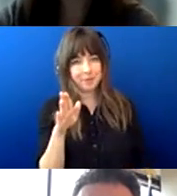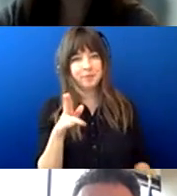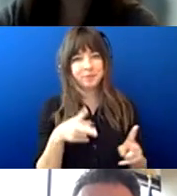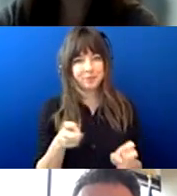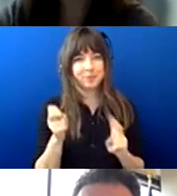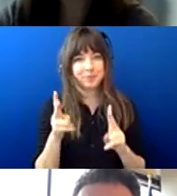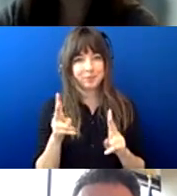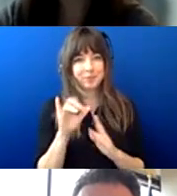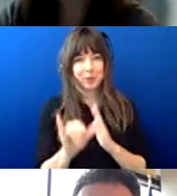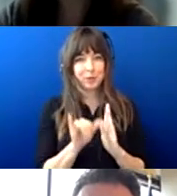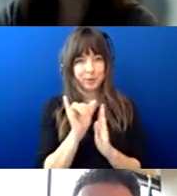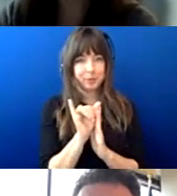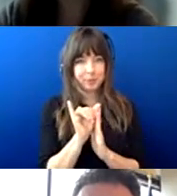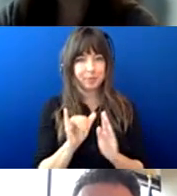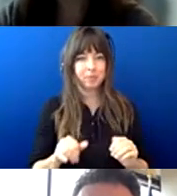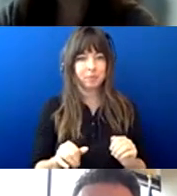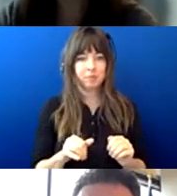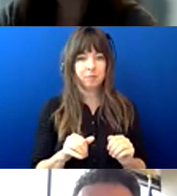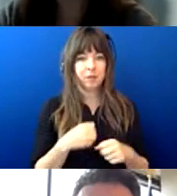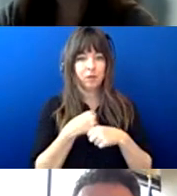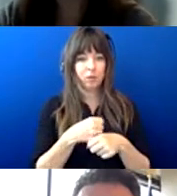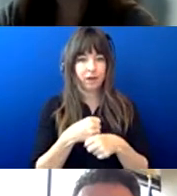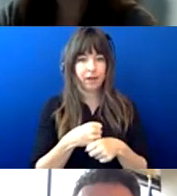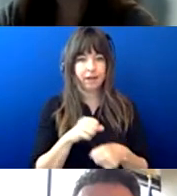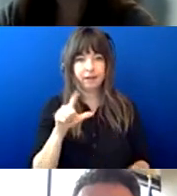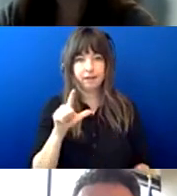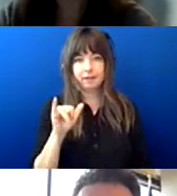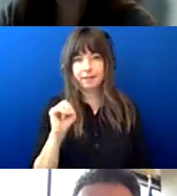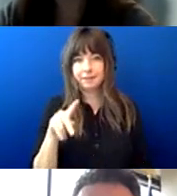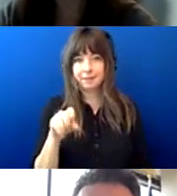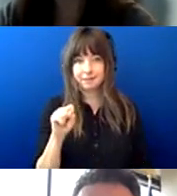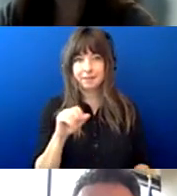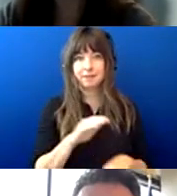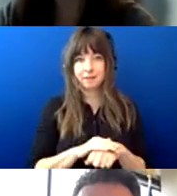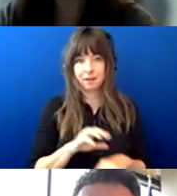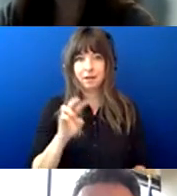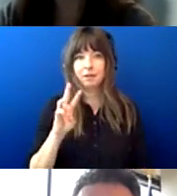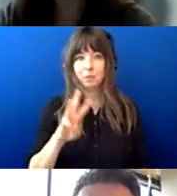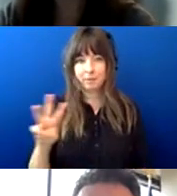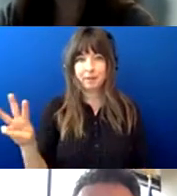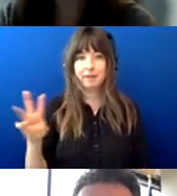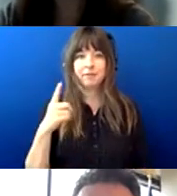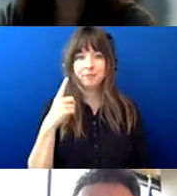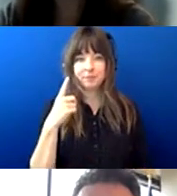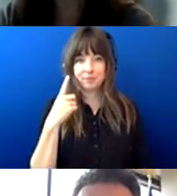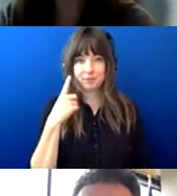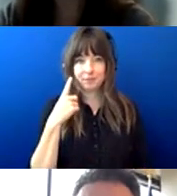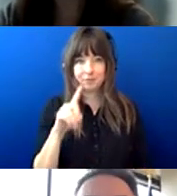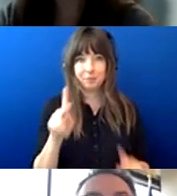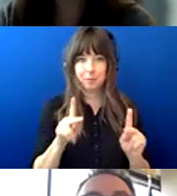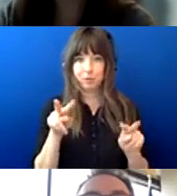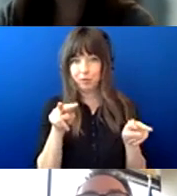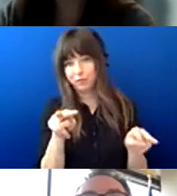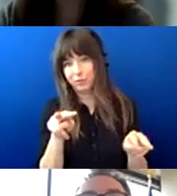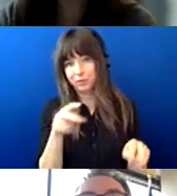them to youtube and create links uh on the website uh for people to view those